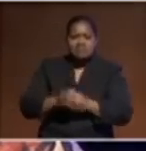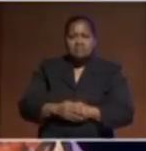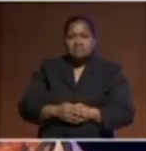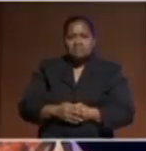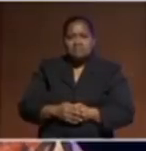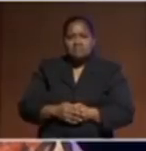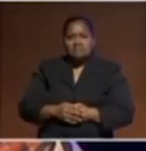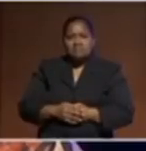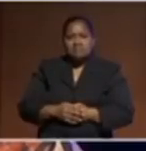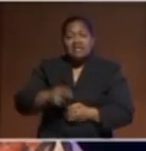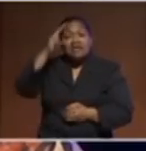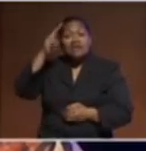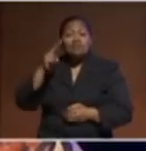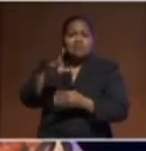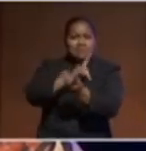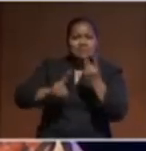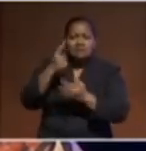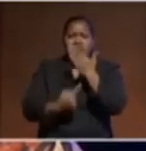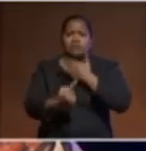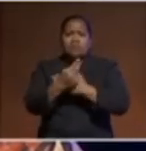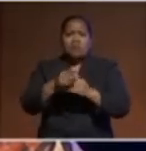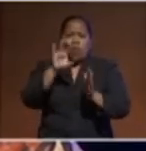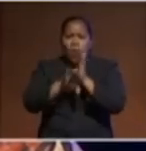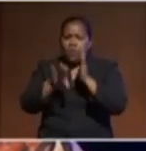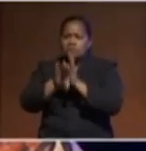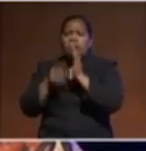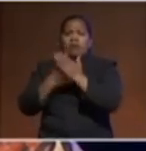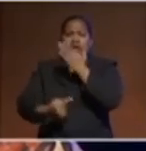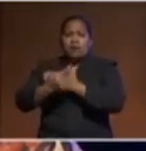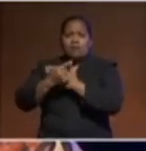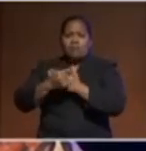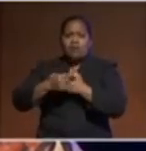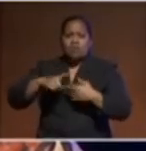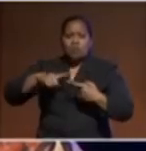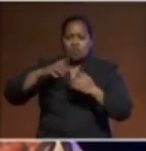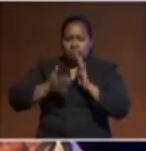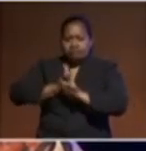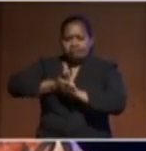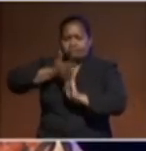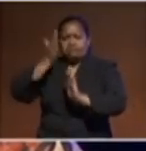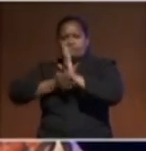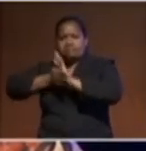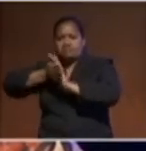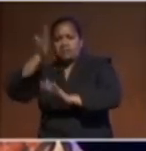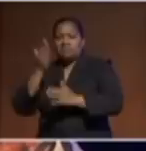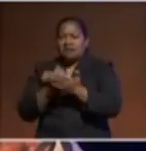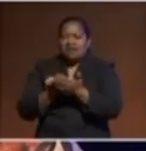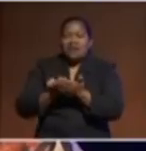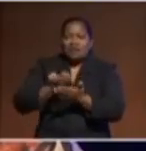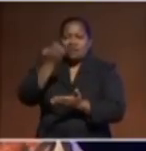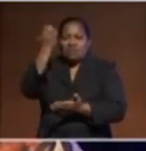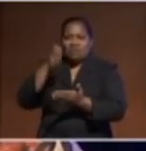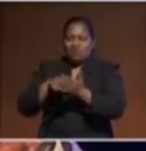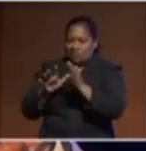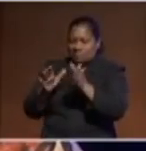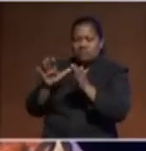that exploit our inherent economic vulnerabilities. Once again, we're in